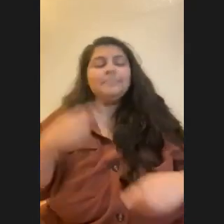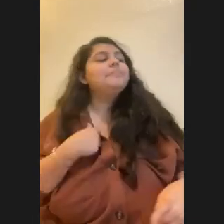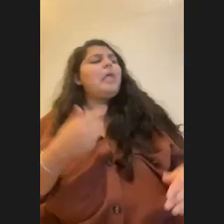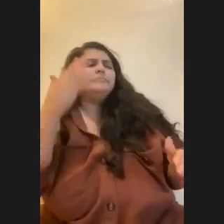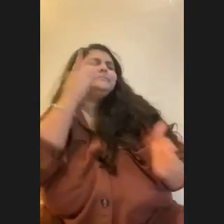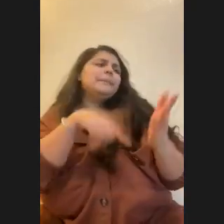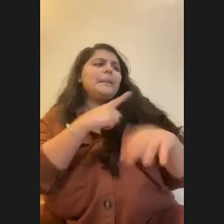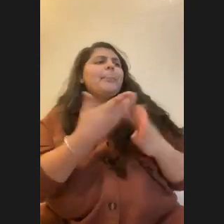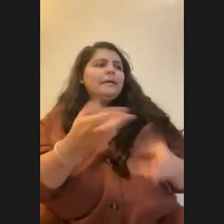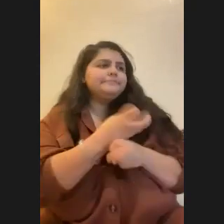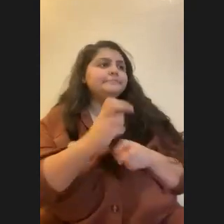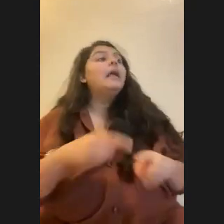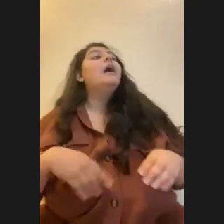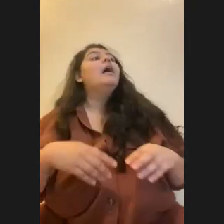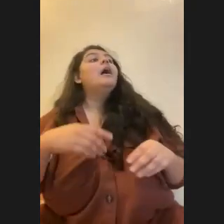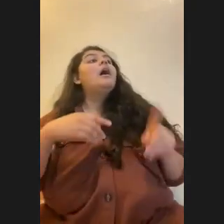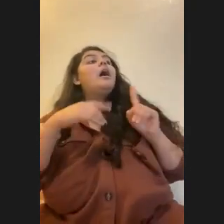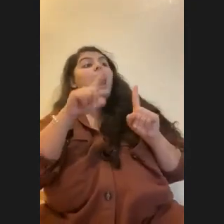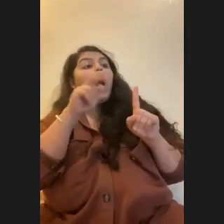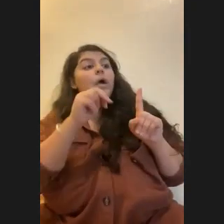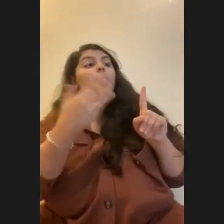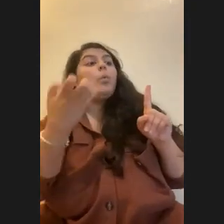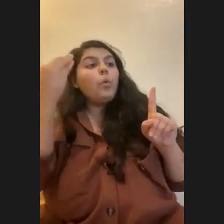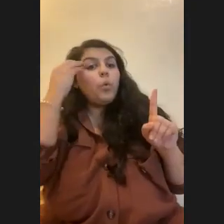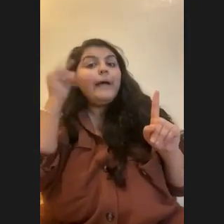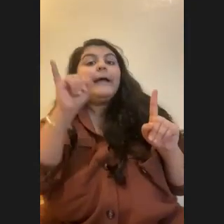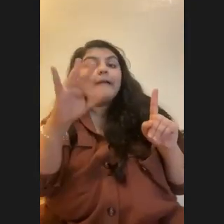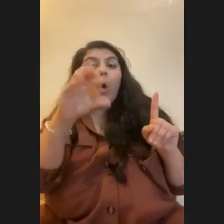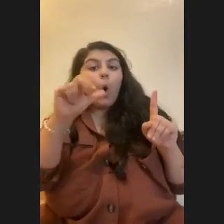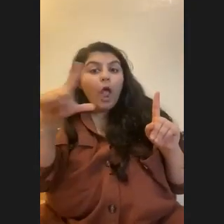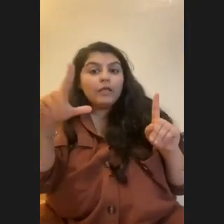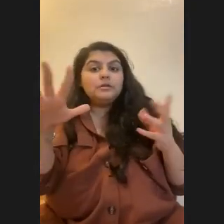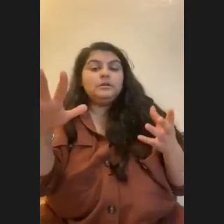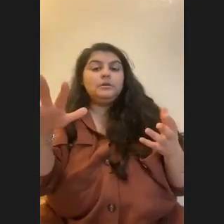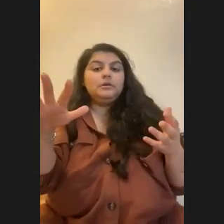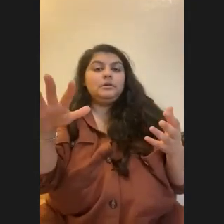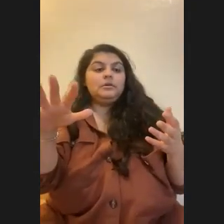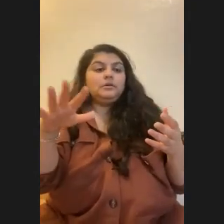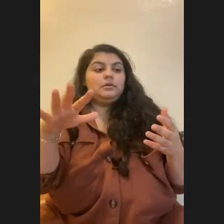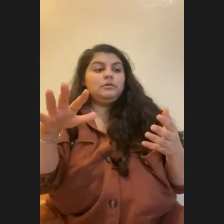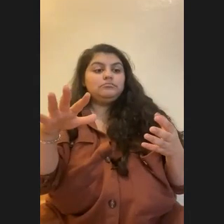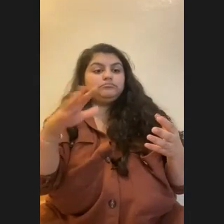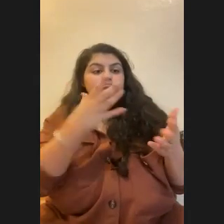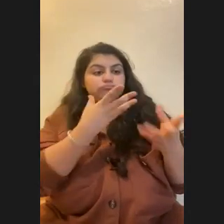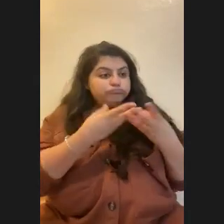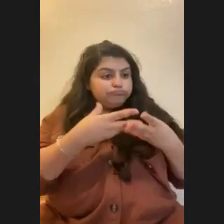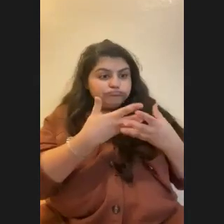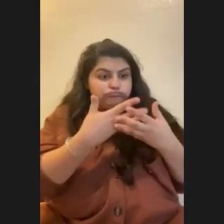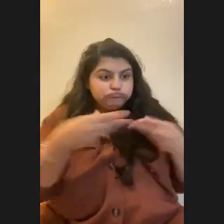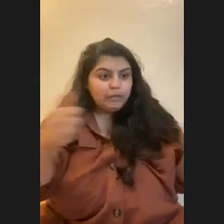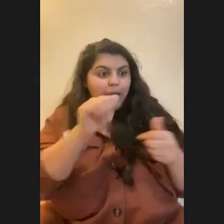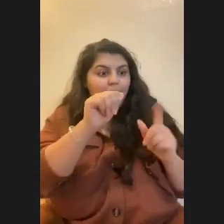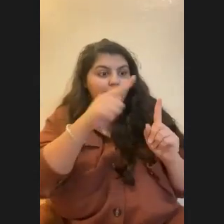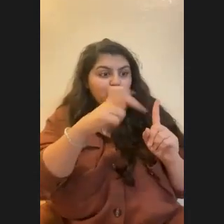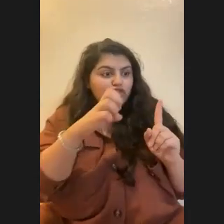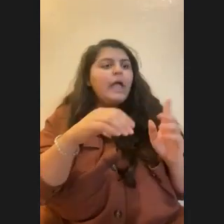has gotten rid of its algae, um, can that individual organism recover or does a new coral polyp need to take its